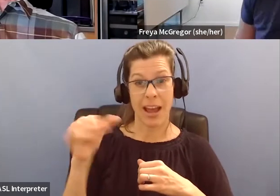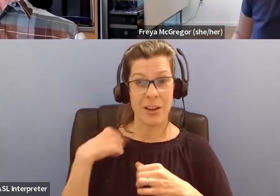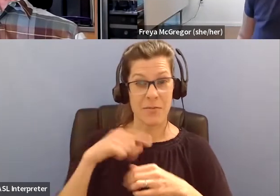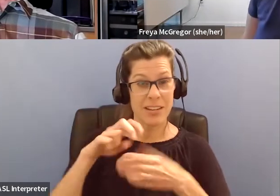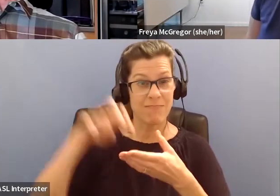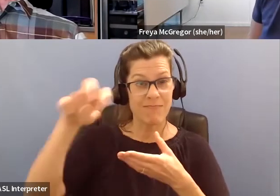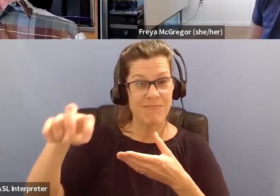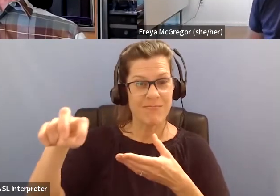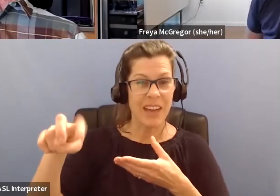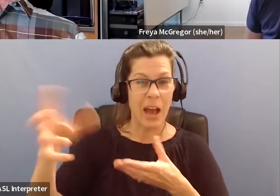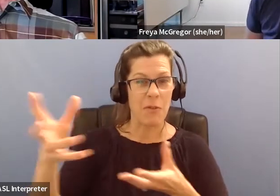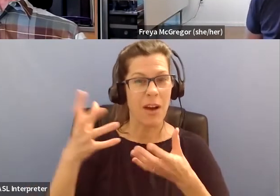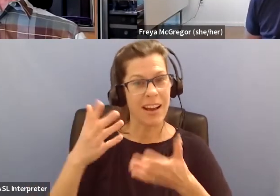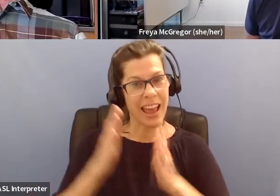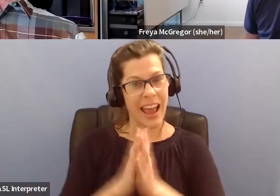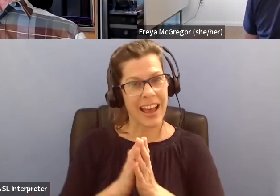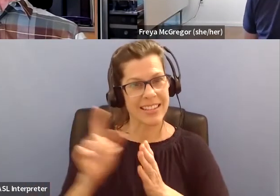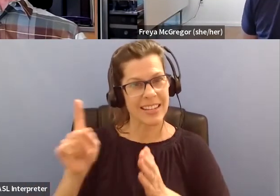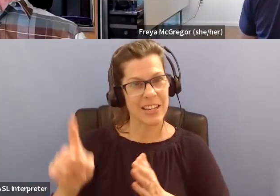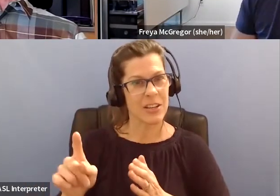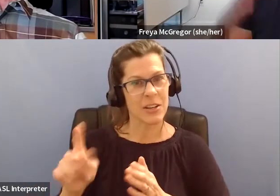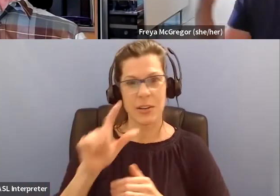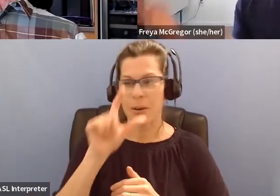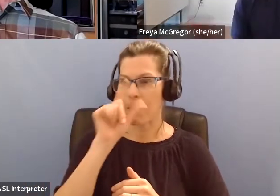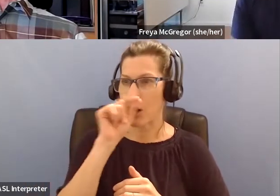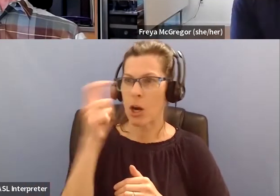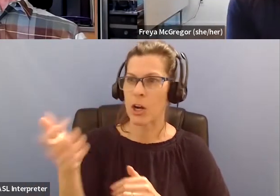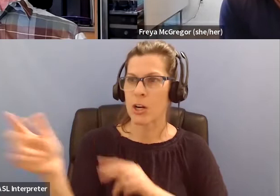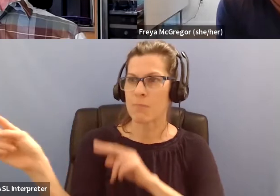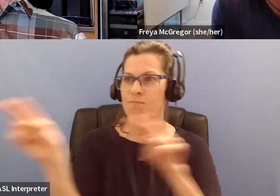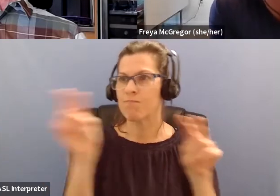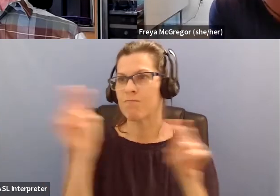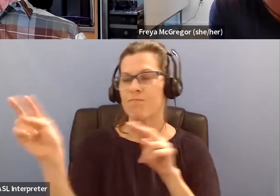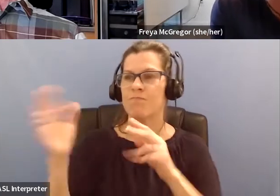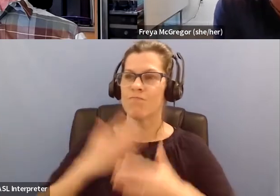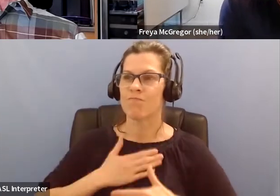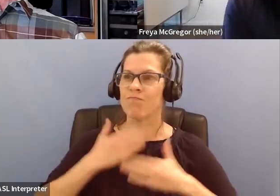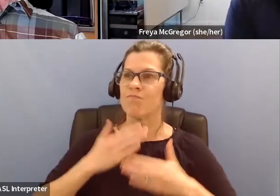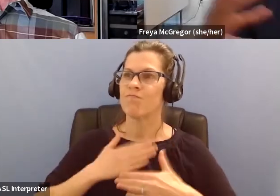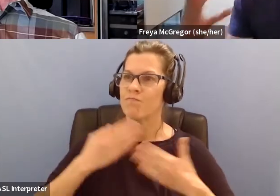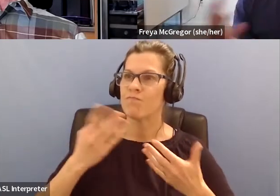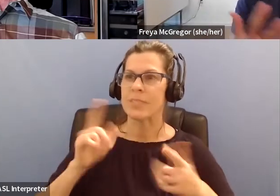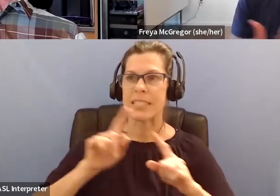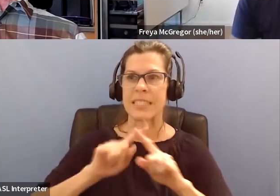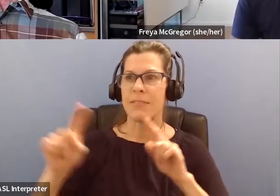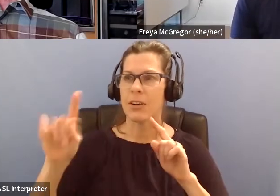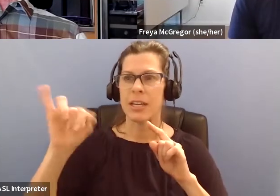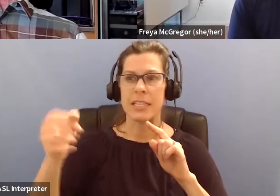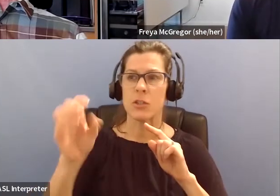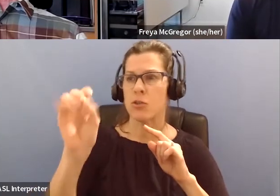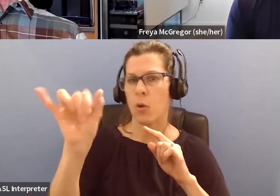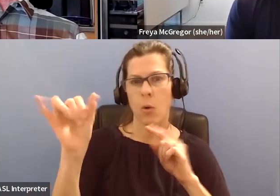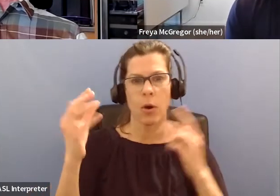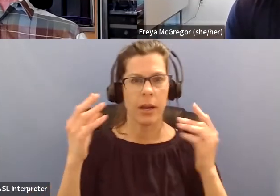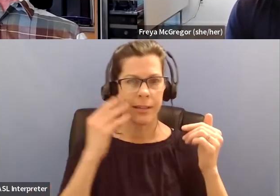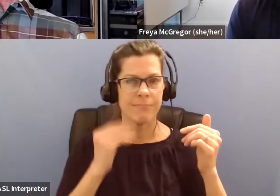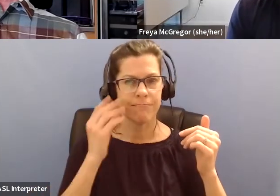to ask you about some of the joys you get from birding. I, there, there are so many amazing things that so many different people find in, in birds